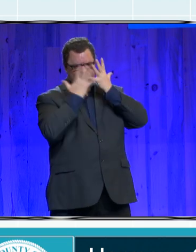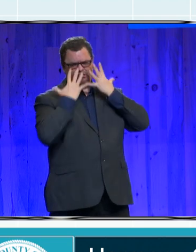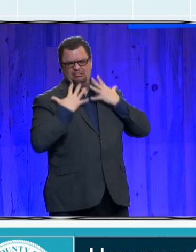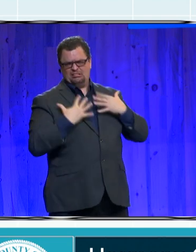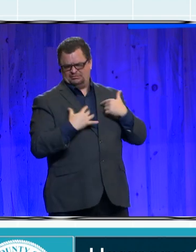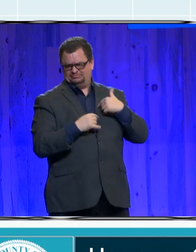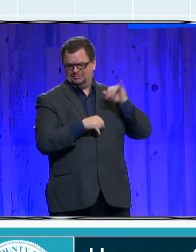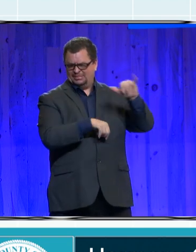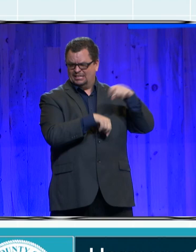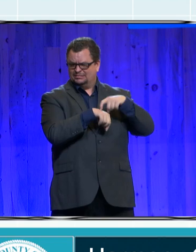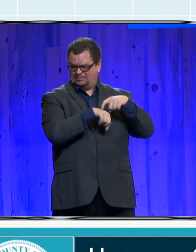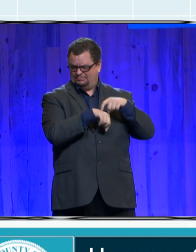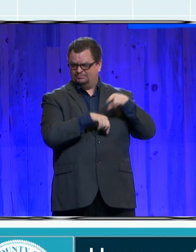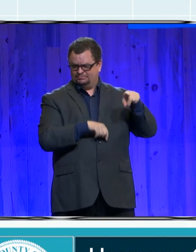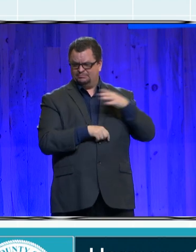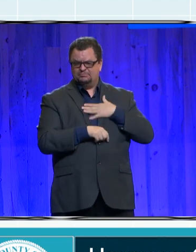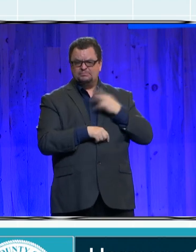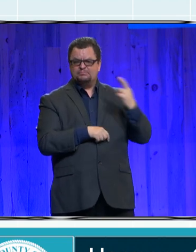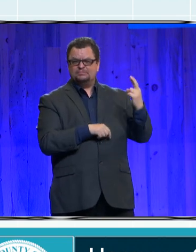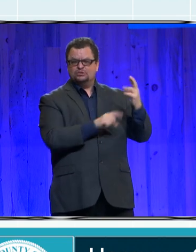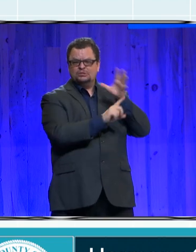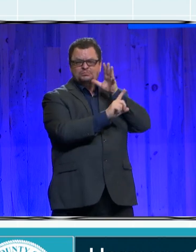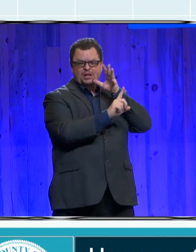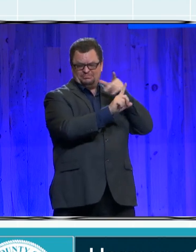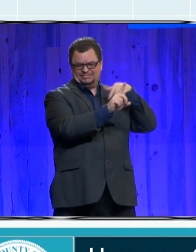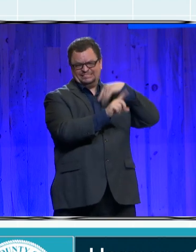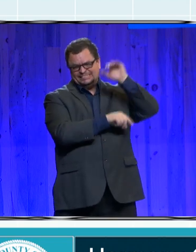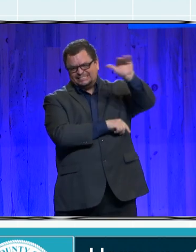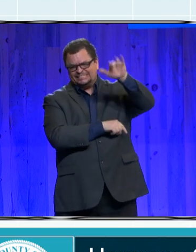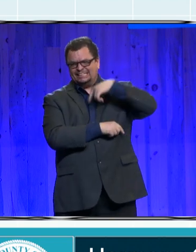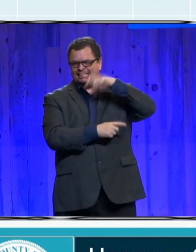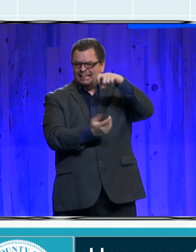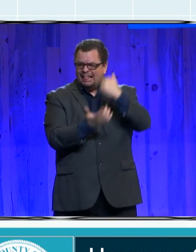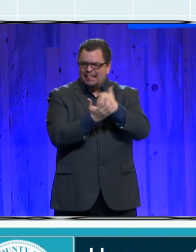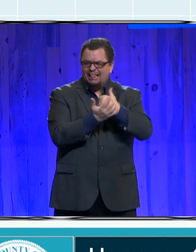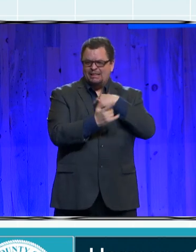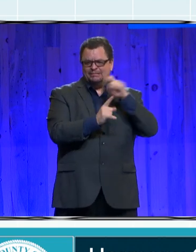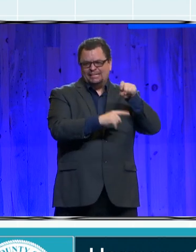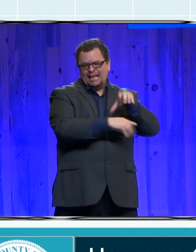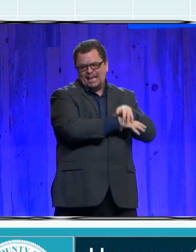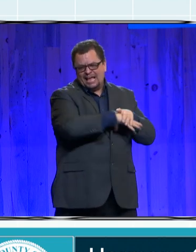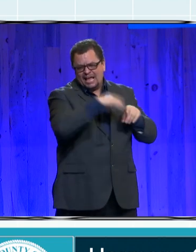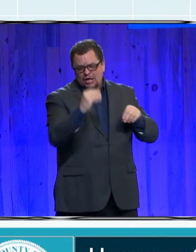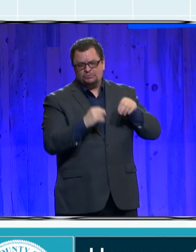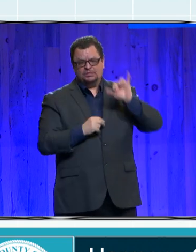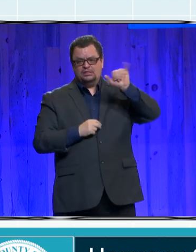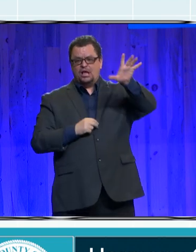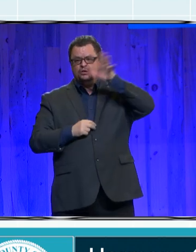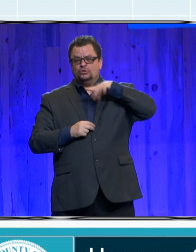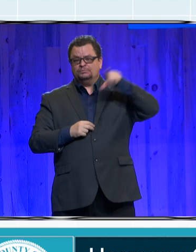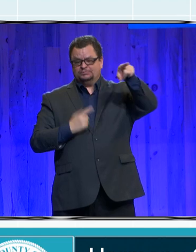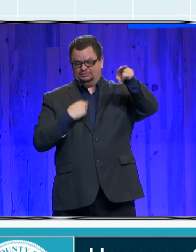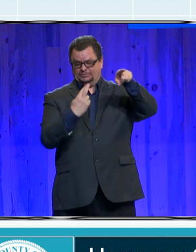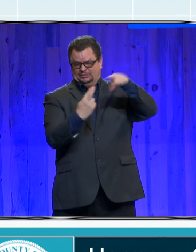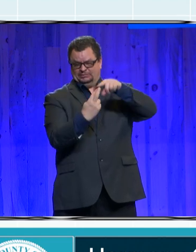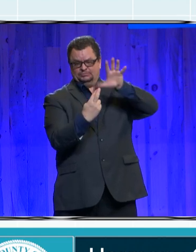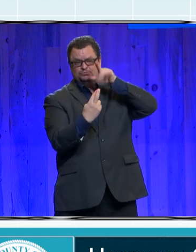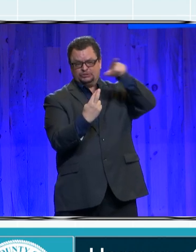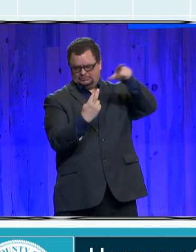help. Can you come grab me? She had let me stay in her home for a good two months. And